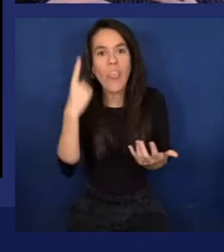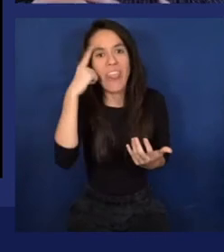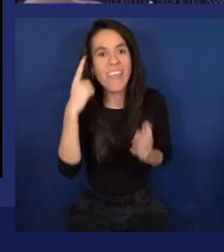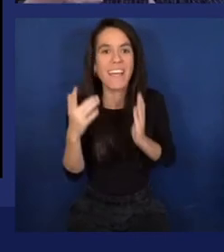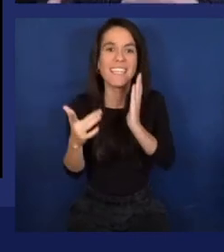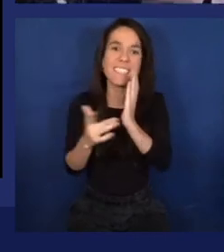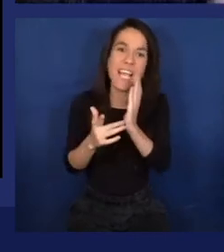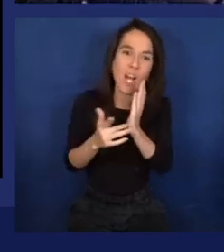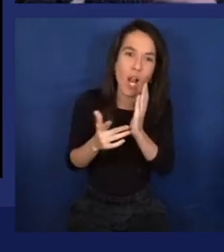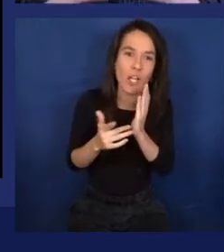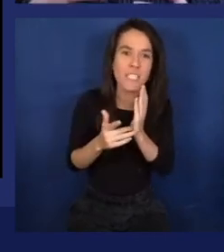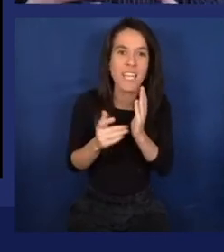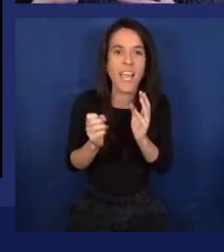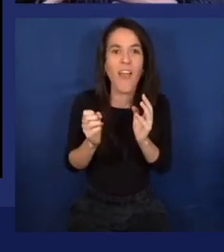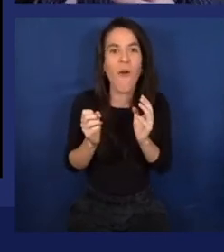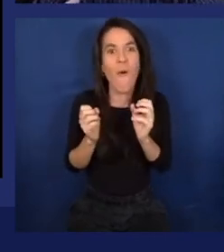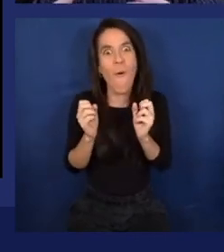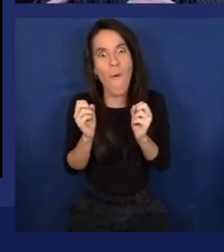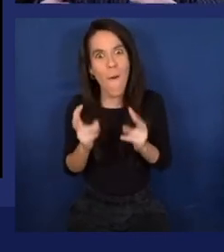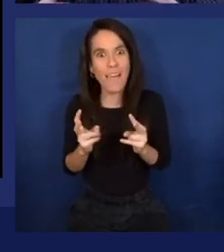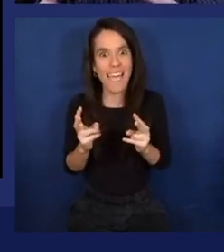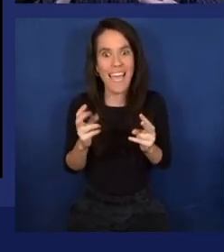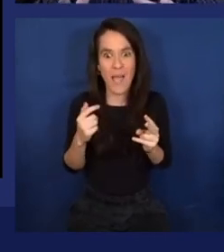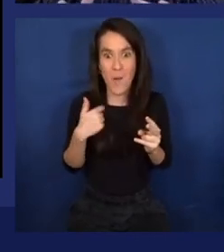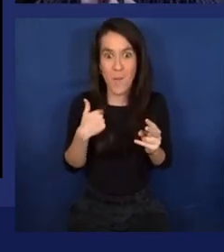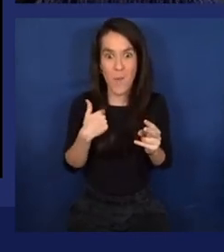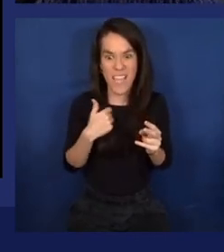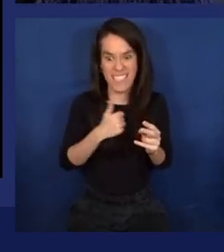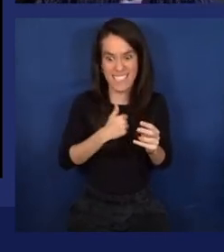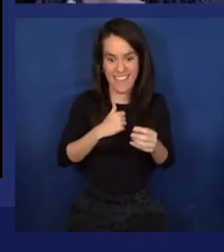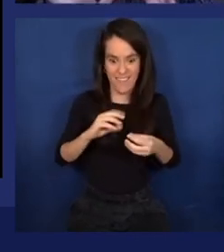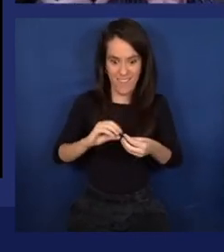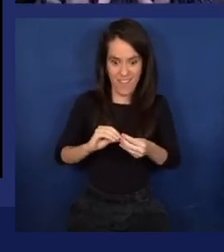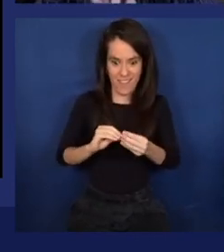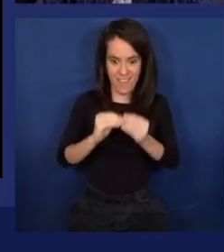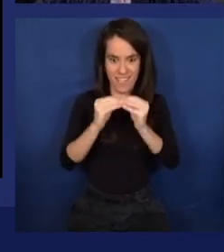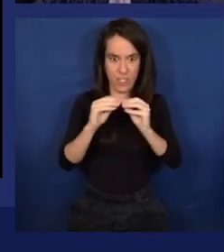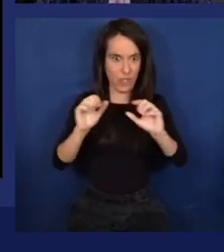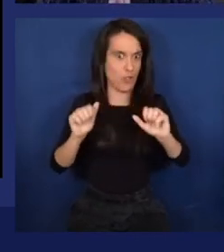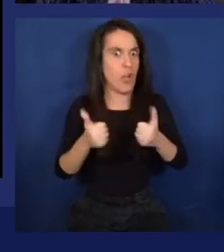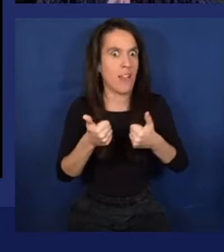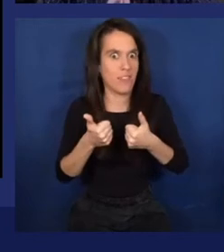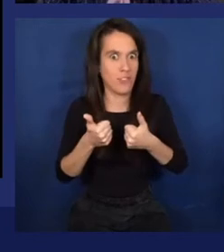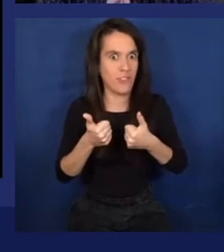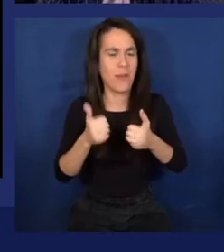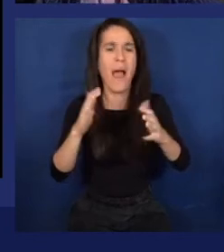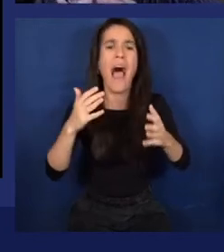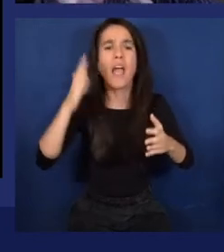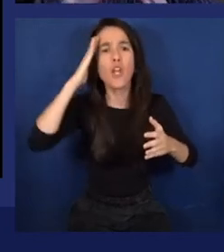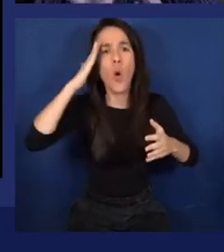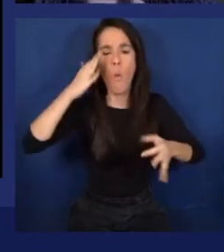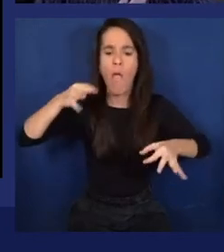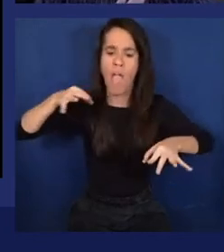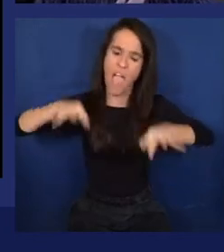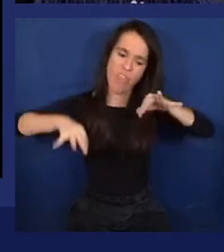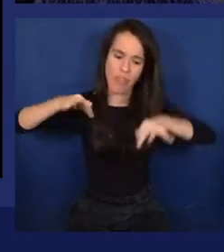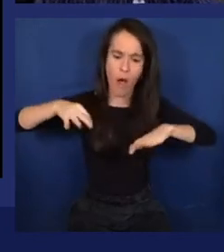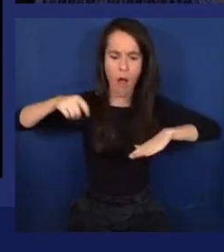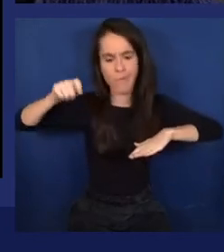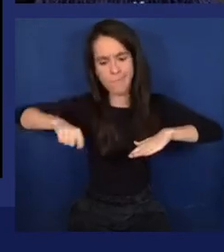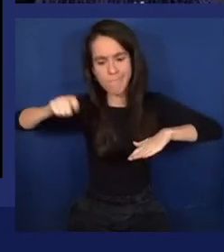we've kind of set ourselves up into this current challenge. And I'm not saying the ethical debate isn't important and